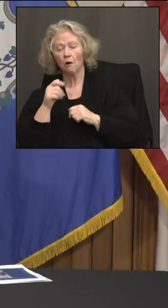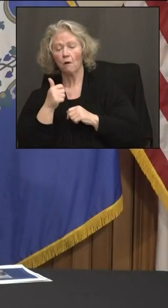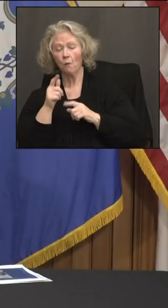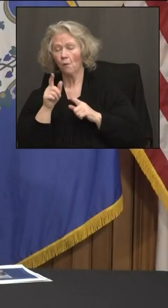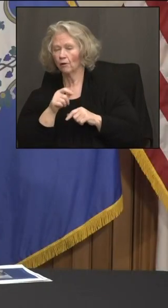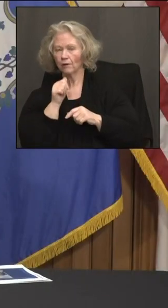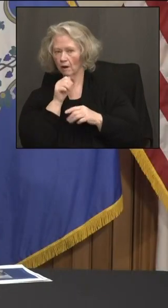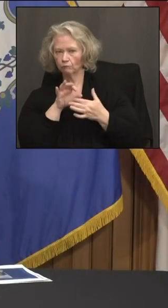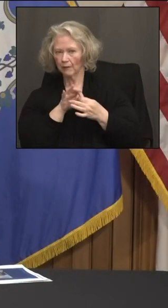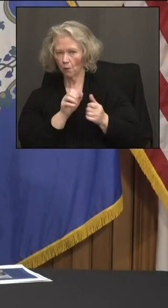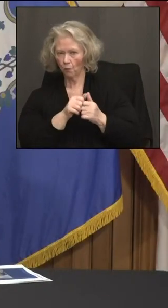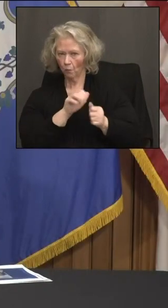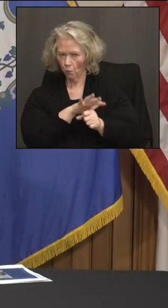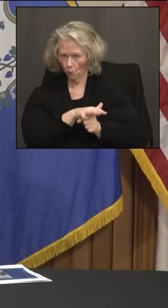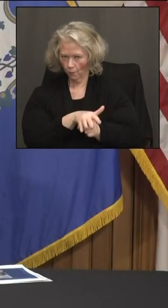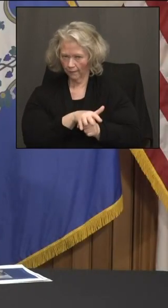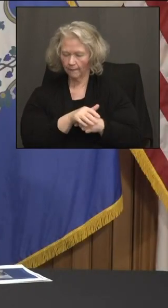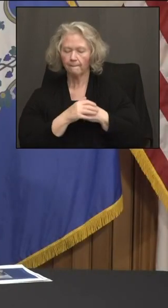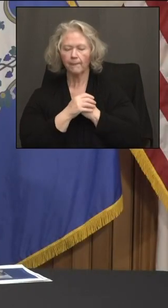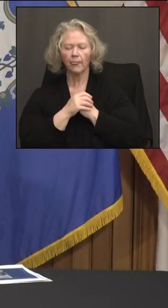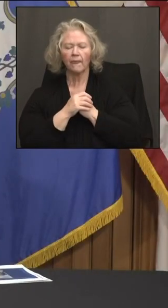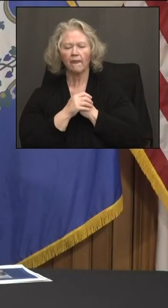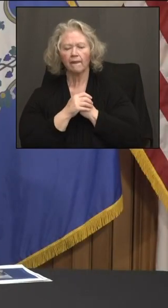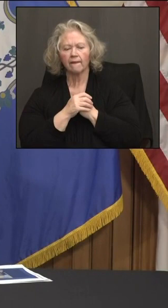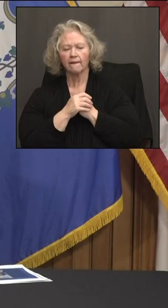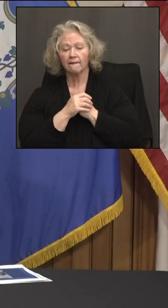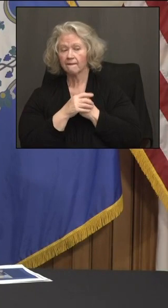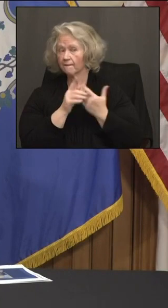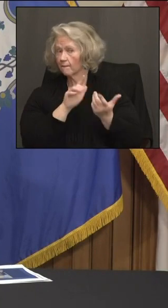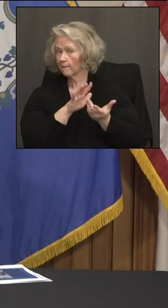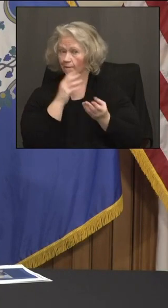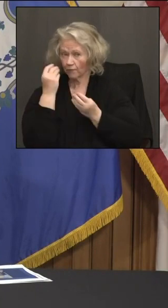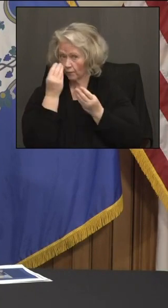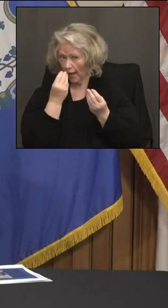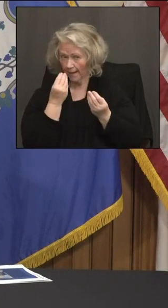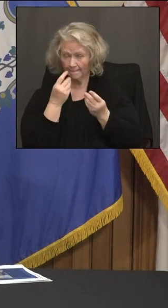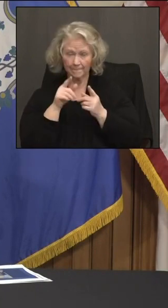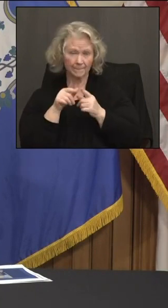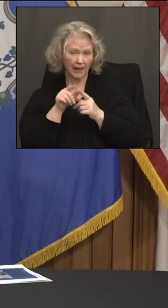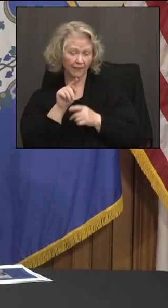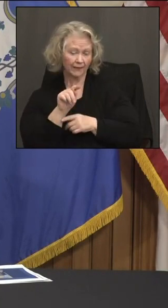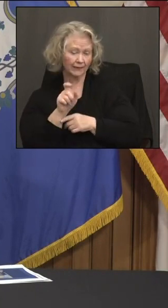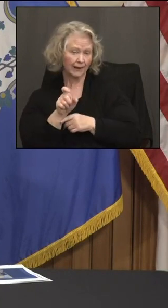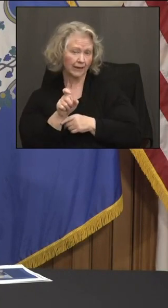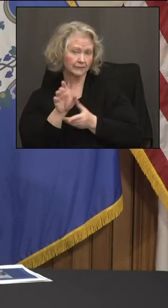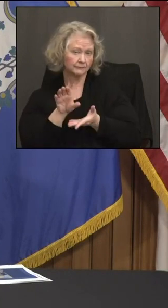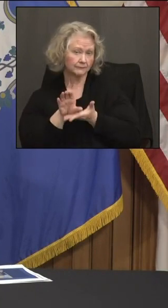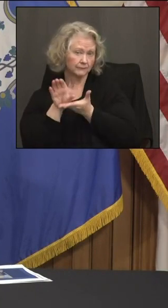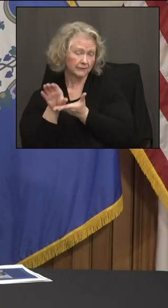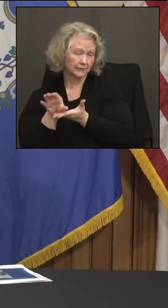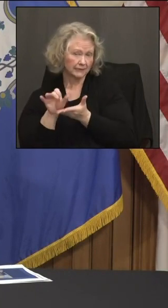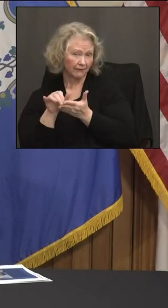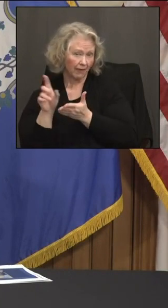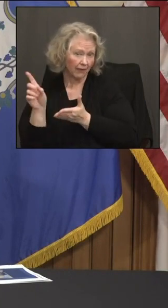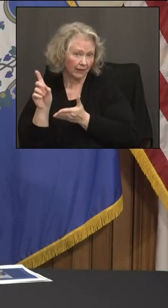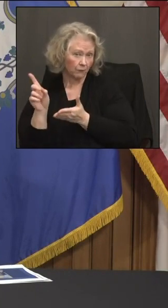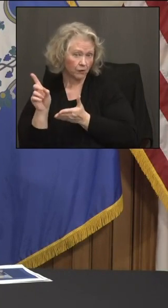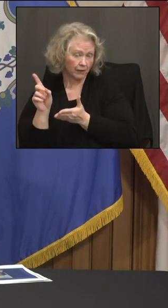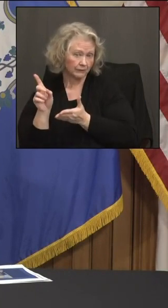questions. Governor, was wondering if you had any thoughts about the tax package that Democrats